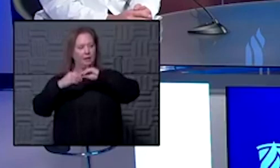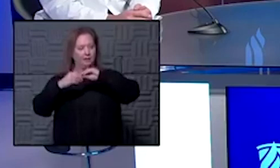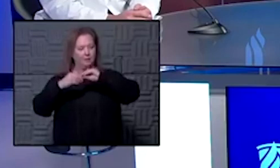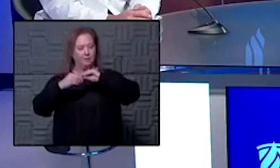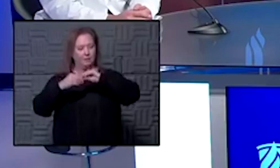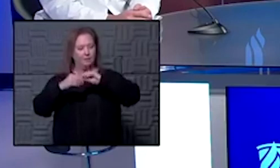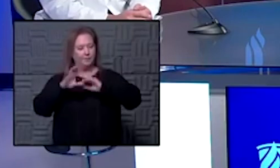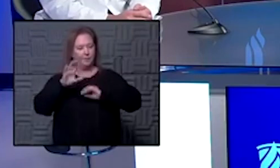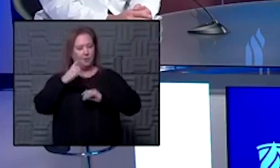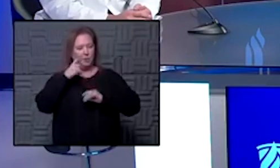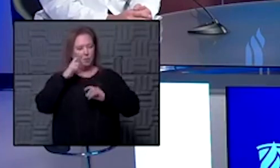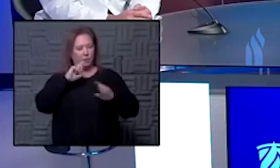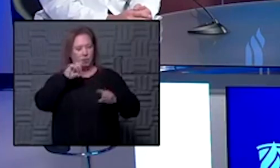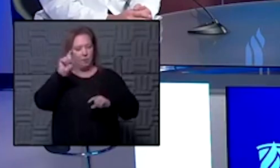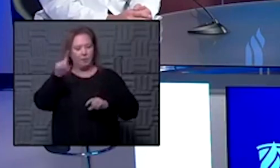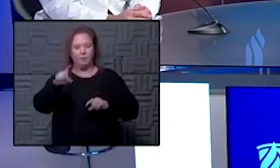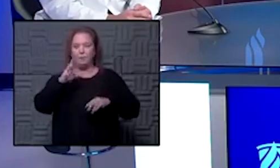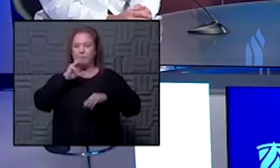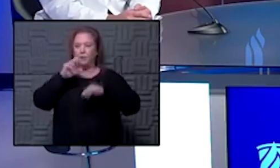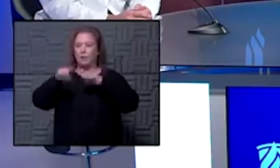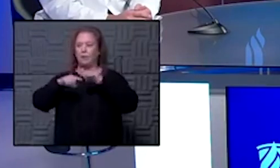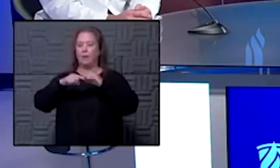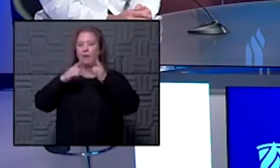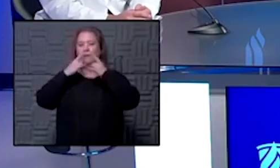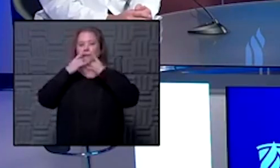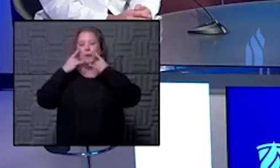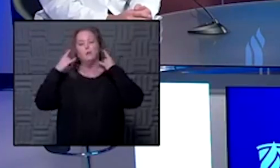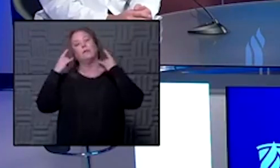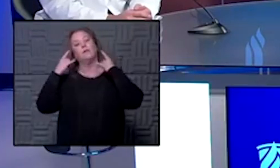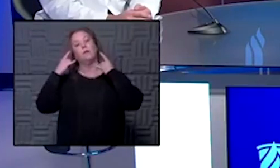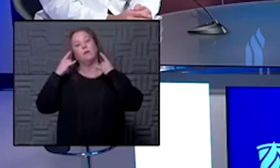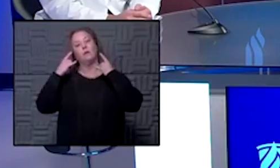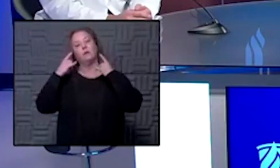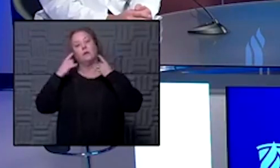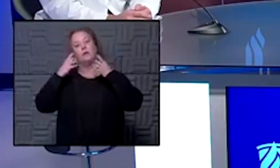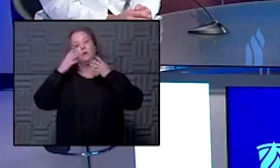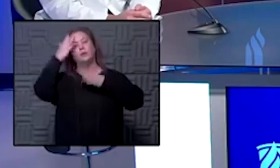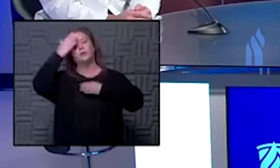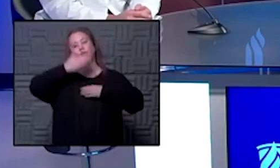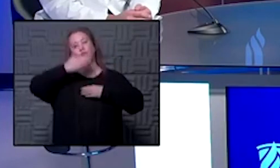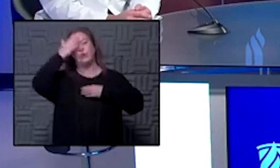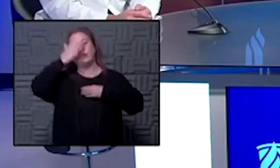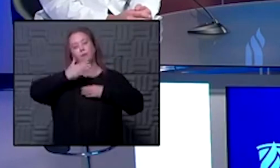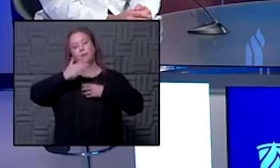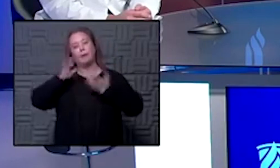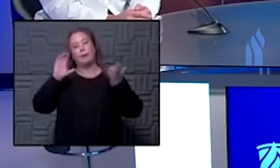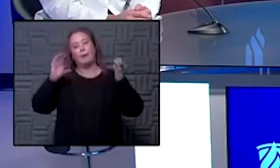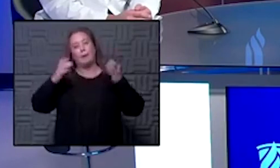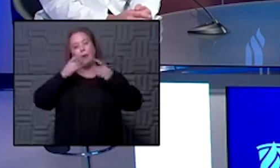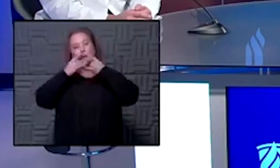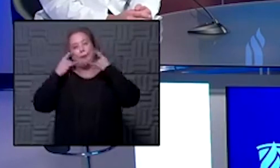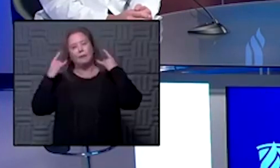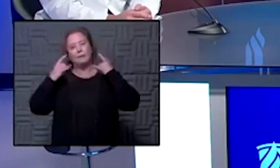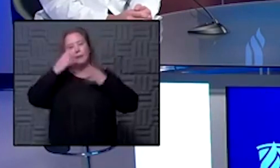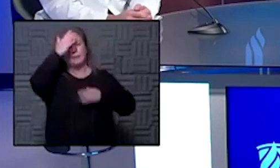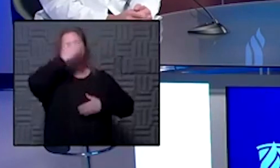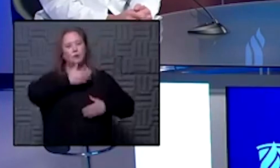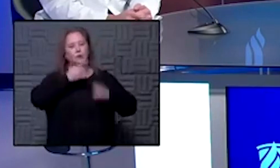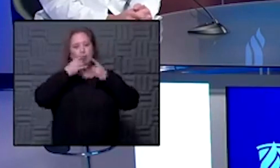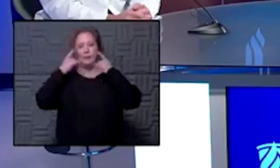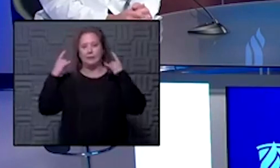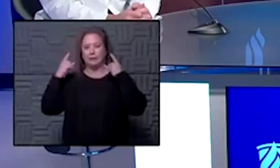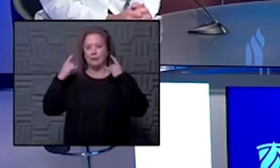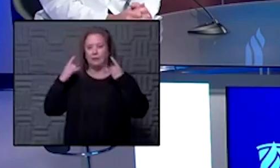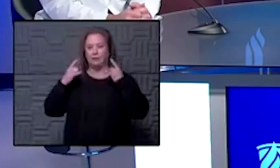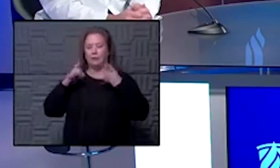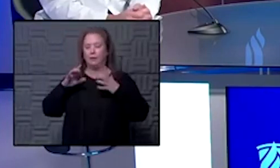question she's wanting to know if you would talk about face covering specifically face shields versus masks what what is the best mask and